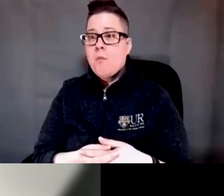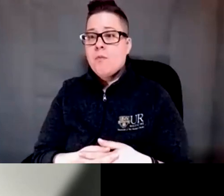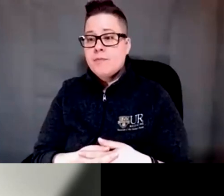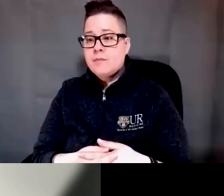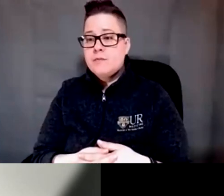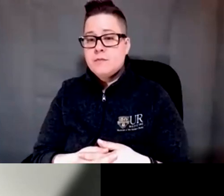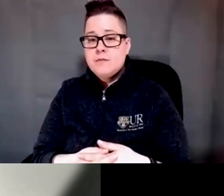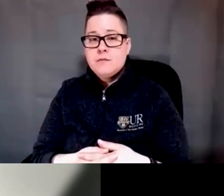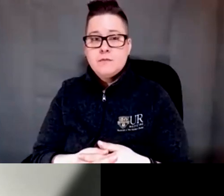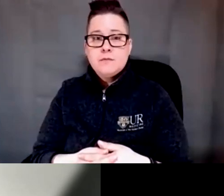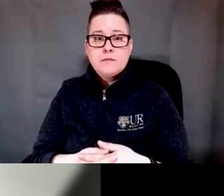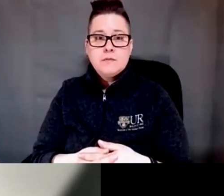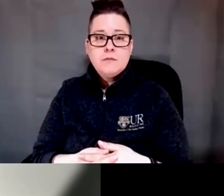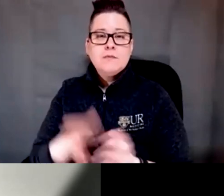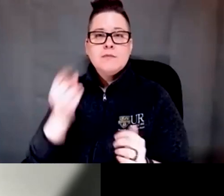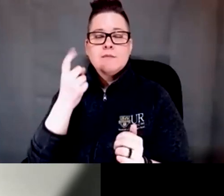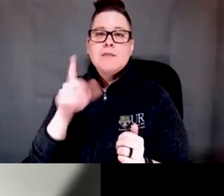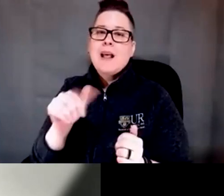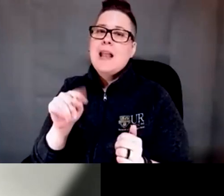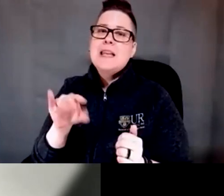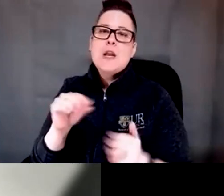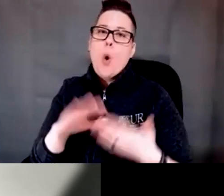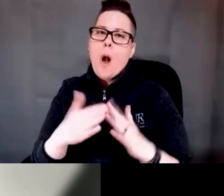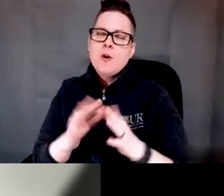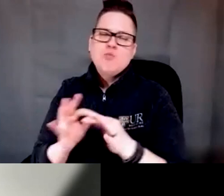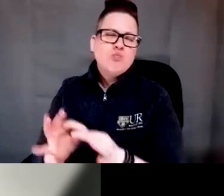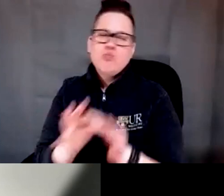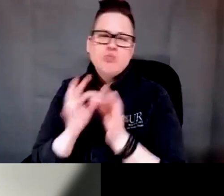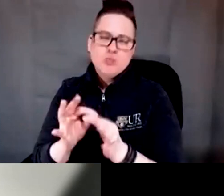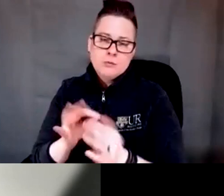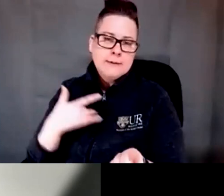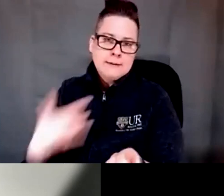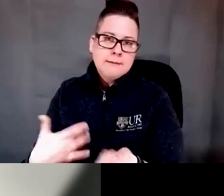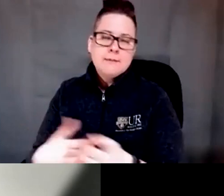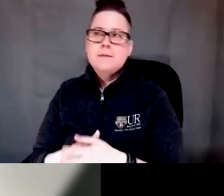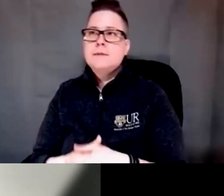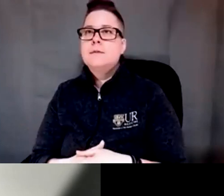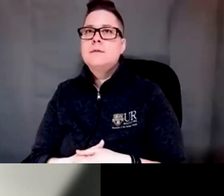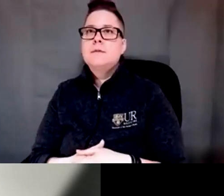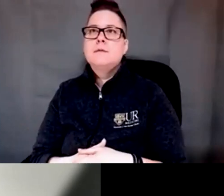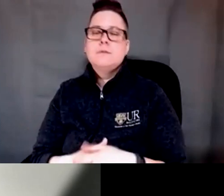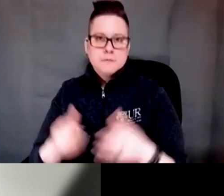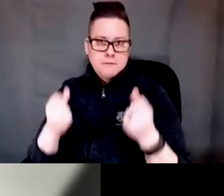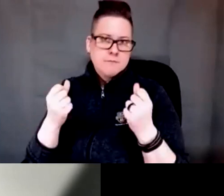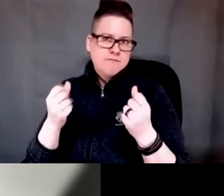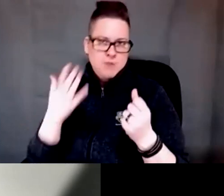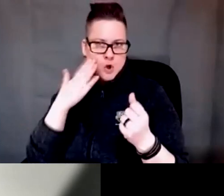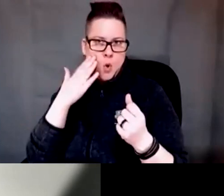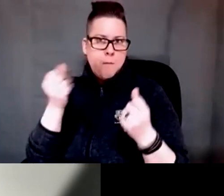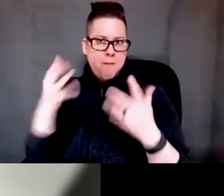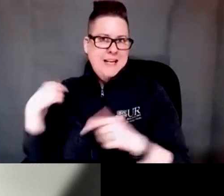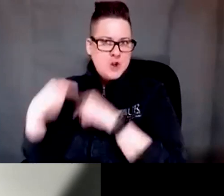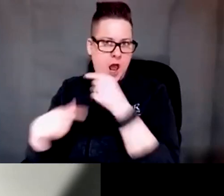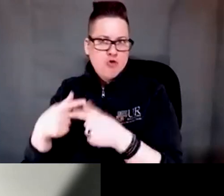the Latino community is very tight-knit they tend to be very tight-knit with intergenerational support being a very